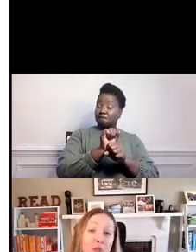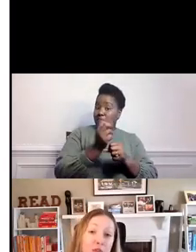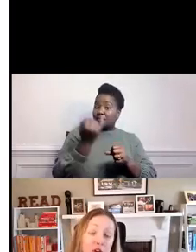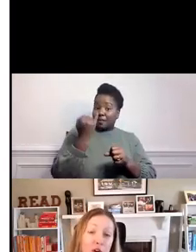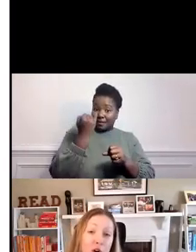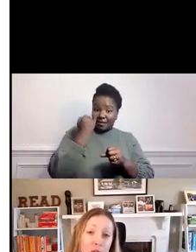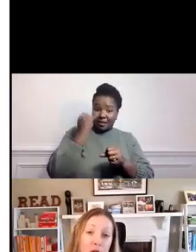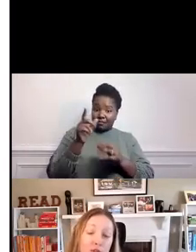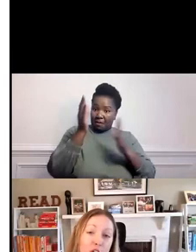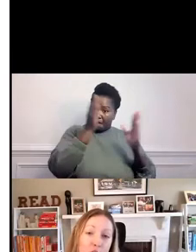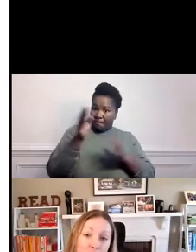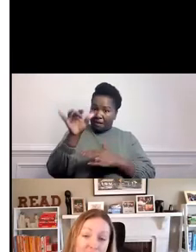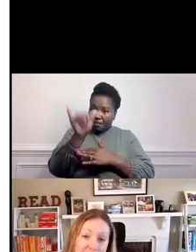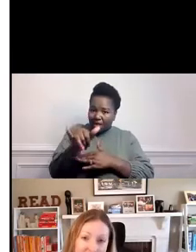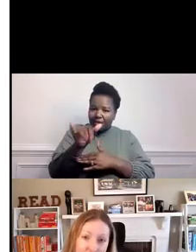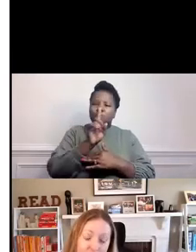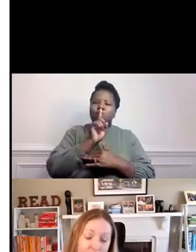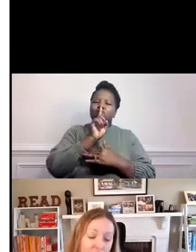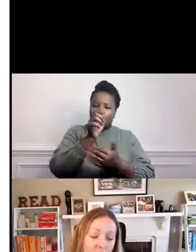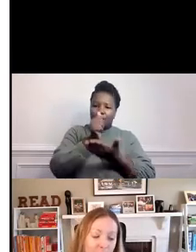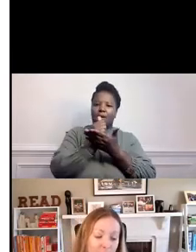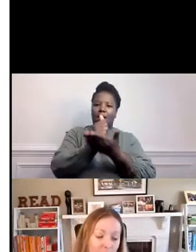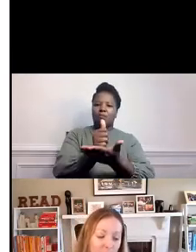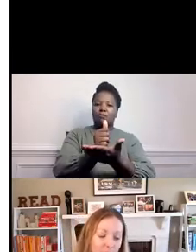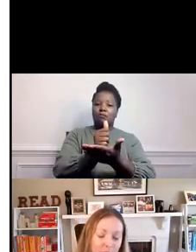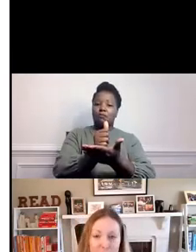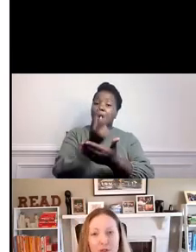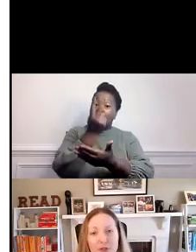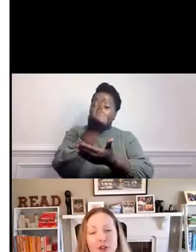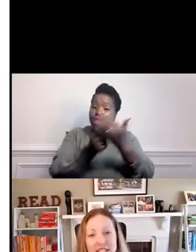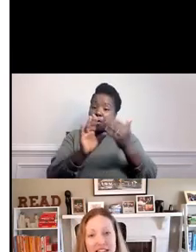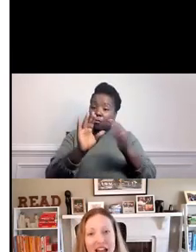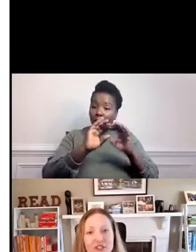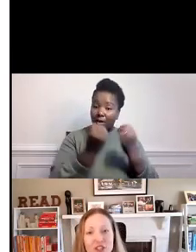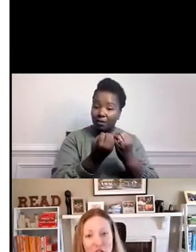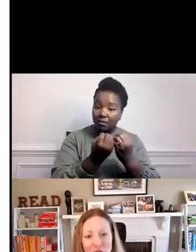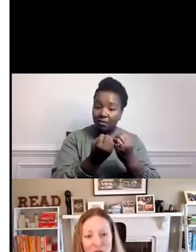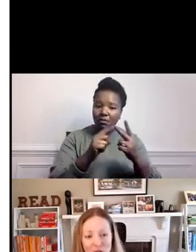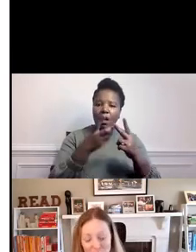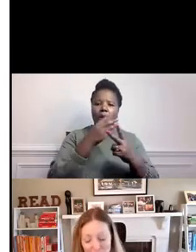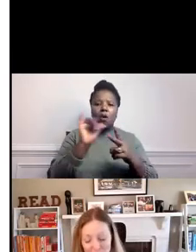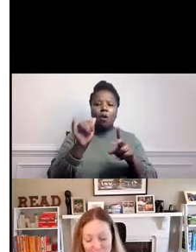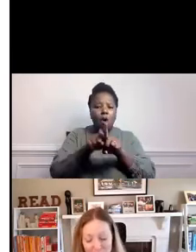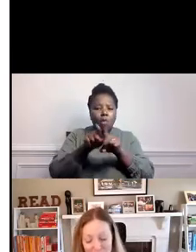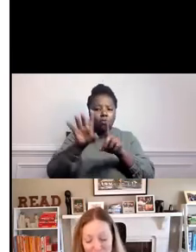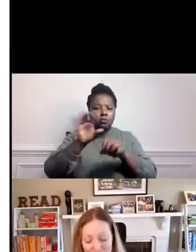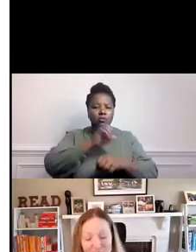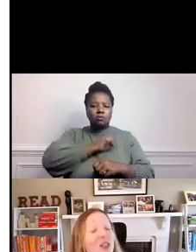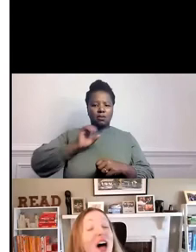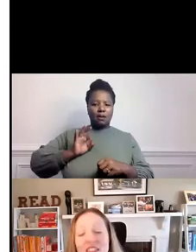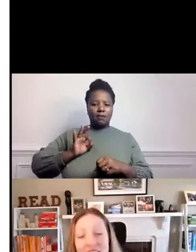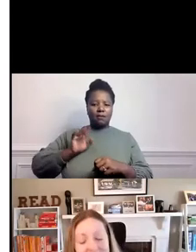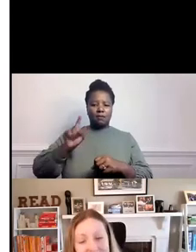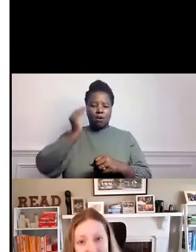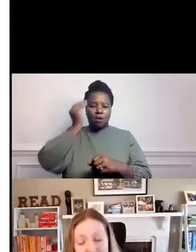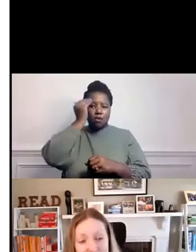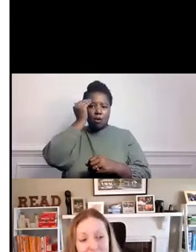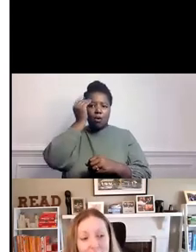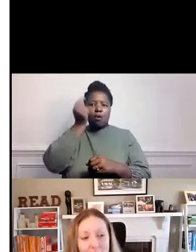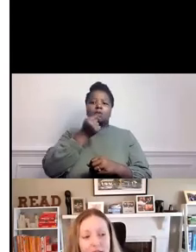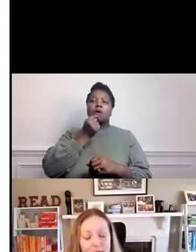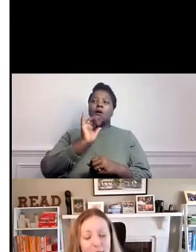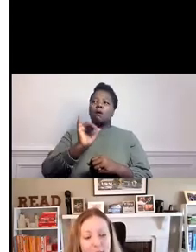be really helpful, both for your organization, but also for your staff to know there's a lot that's